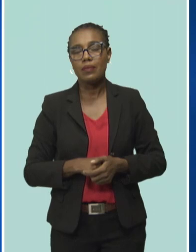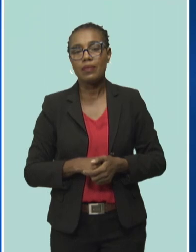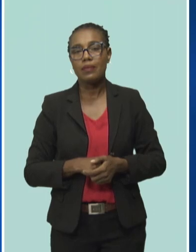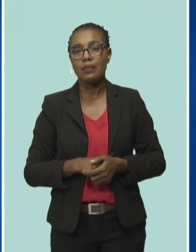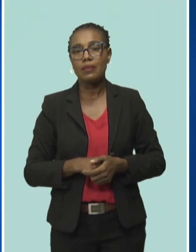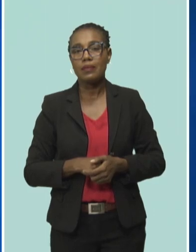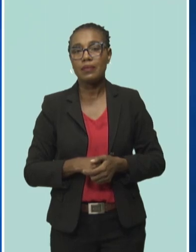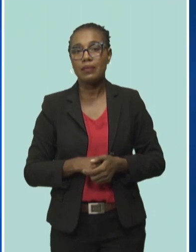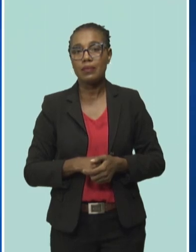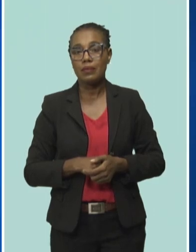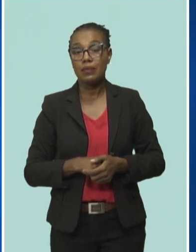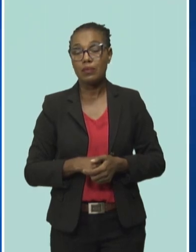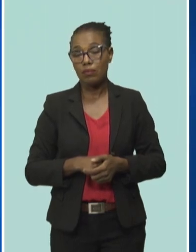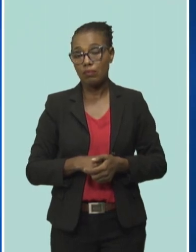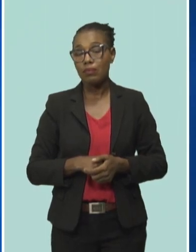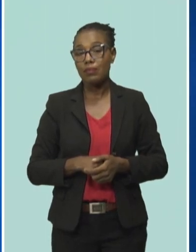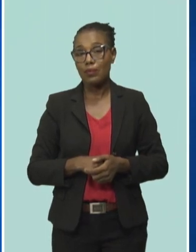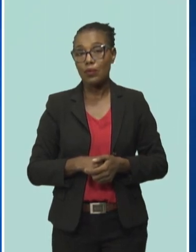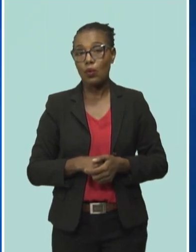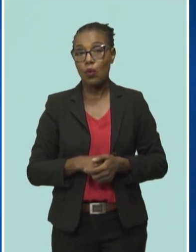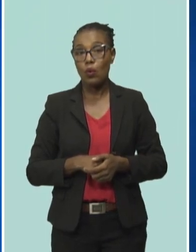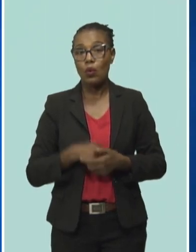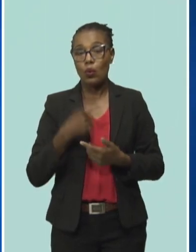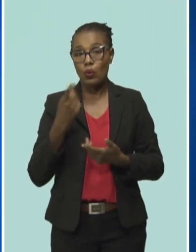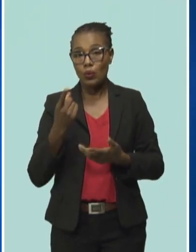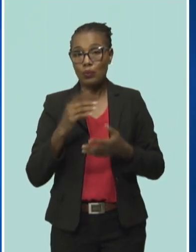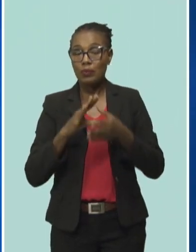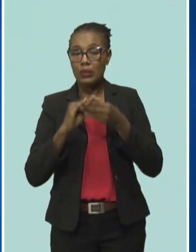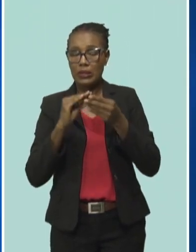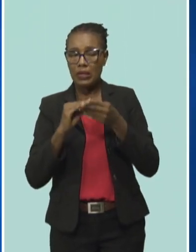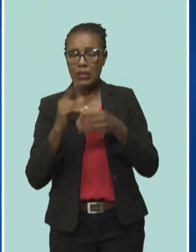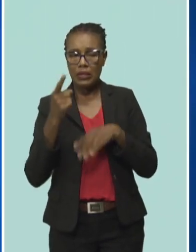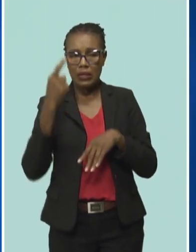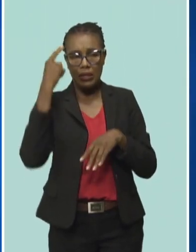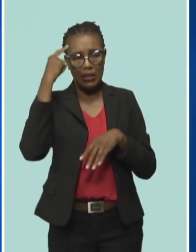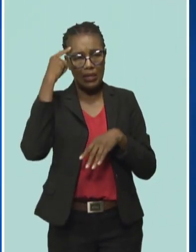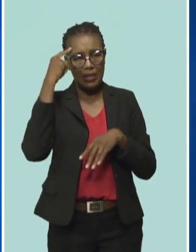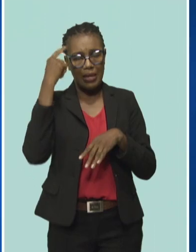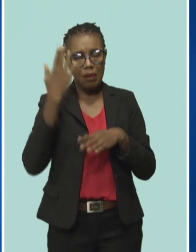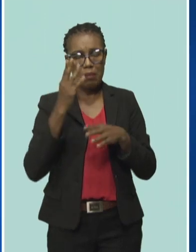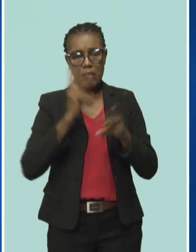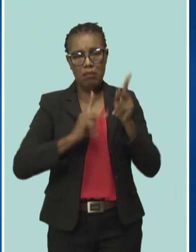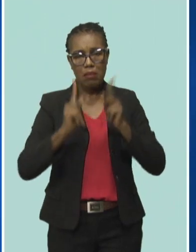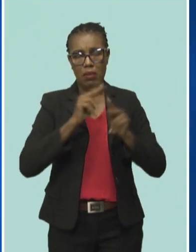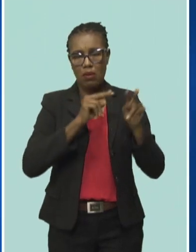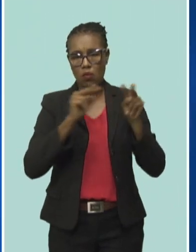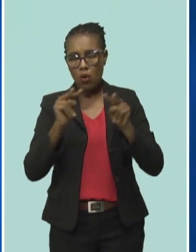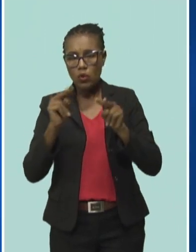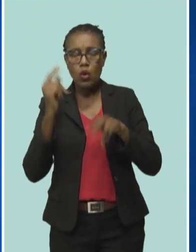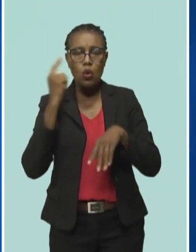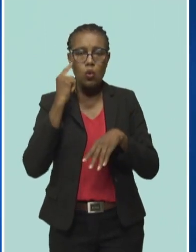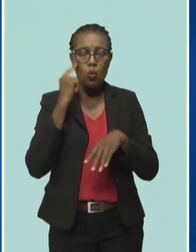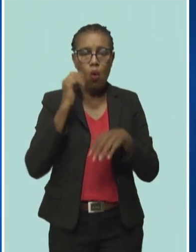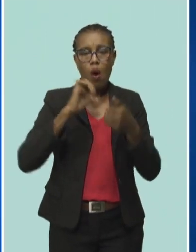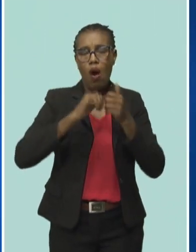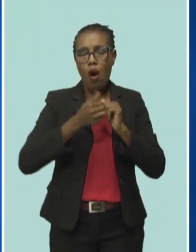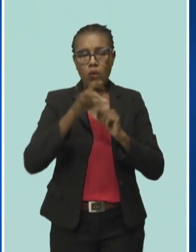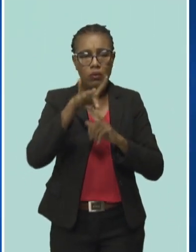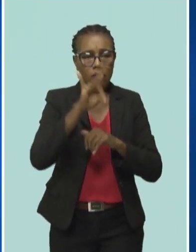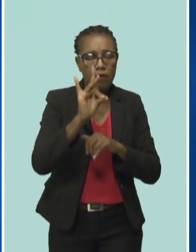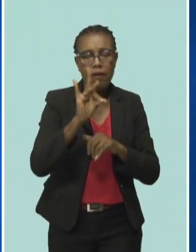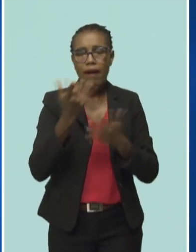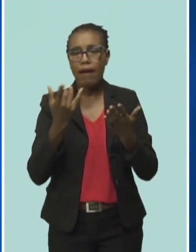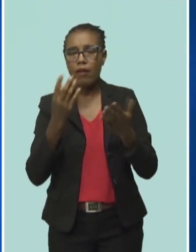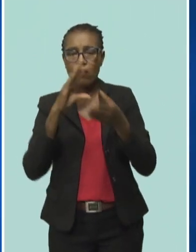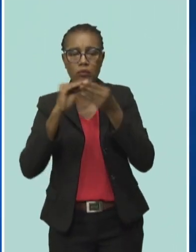So, Mrs. Marshall Clark, we can check your social media. Could give us a sense of what those are so that everyone watching tonight can know where to go to be updated as